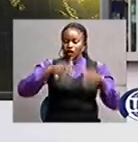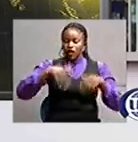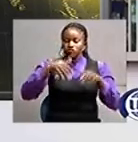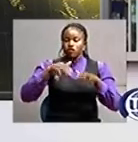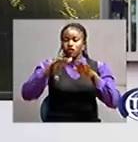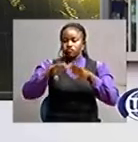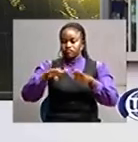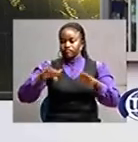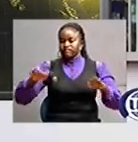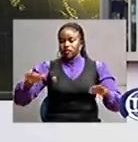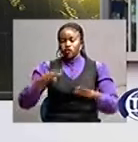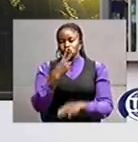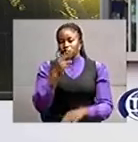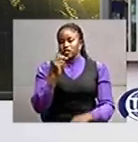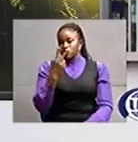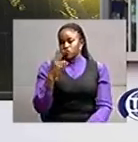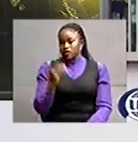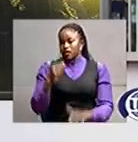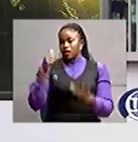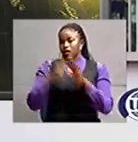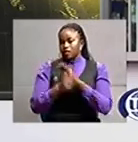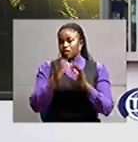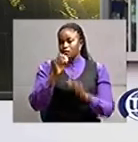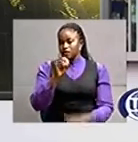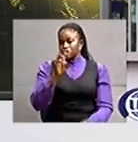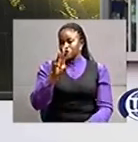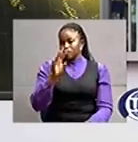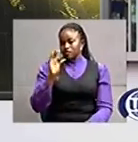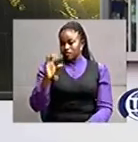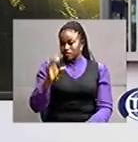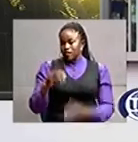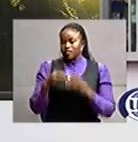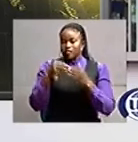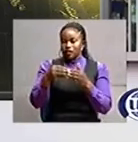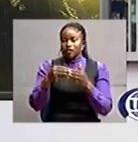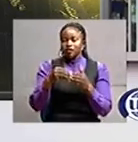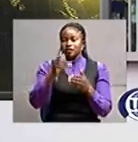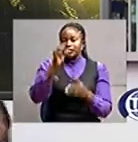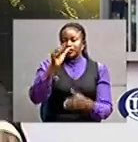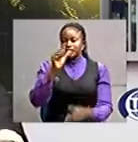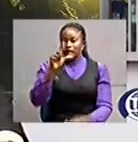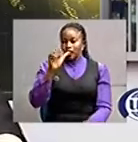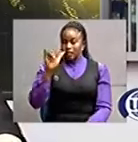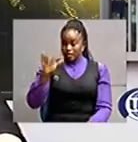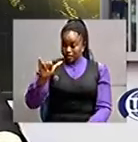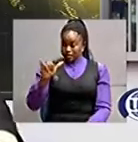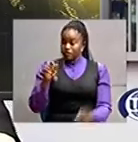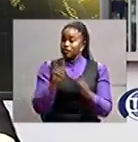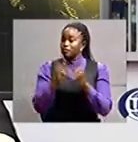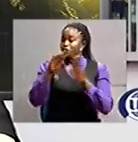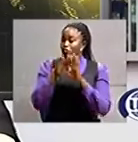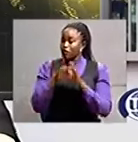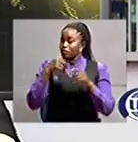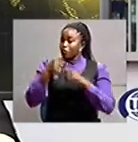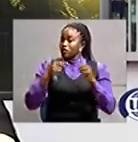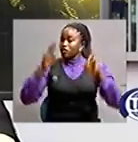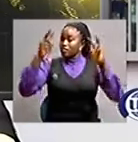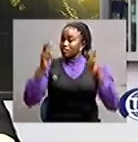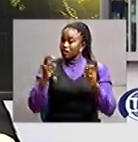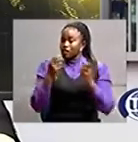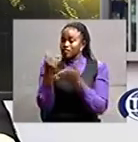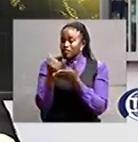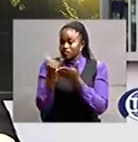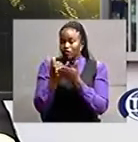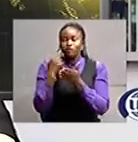2020 under the operation north christian led by general salim saleh the event is running under the theme investment for local